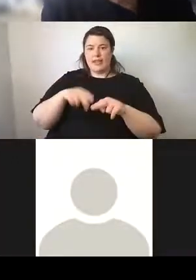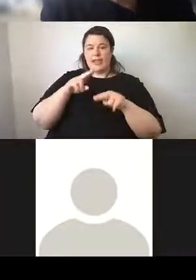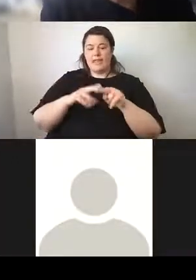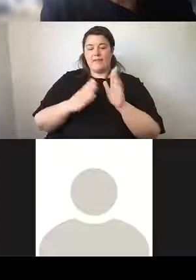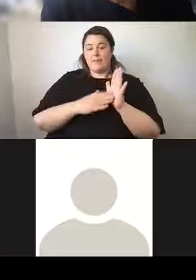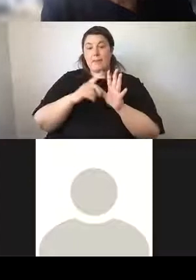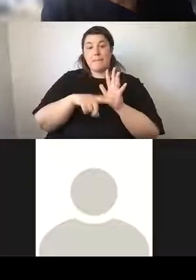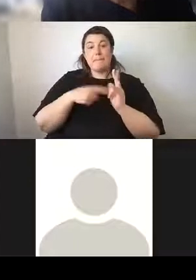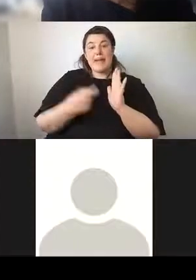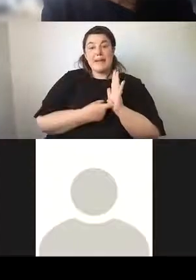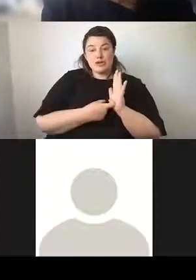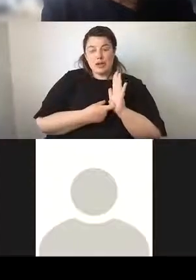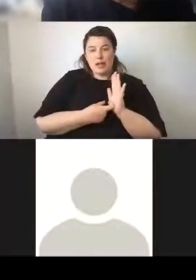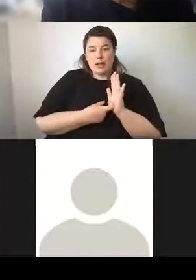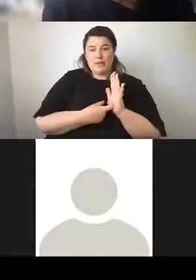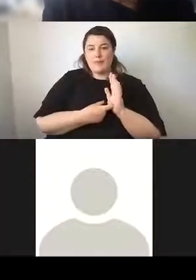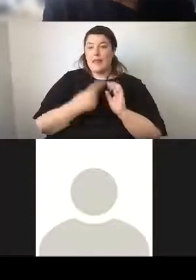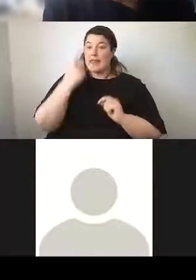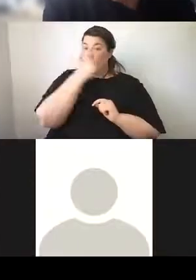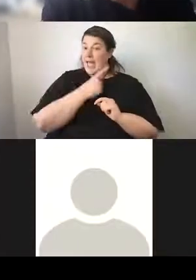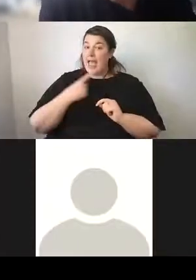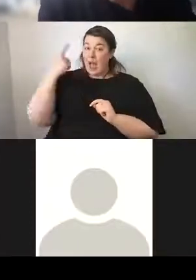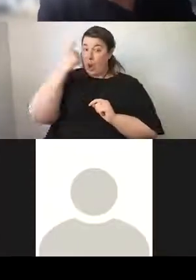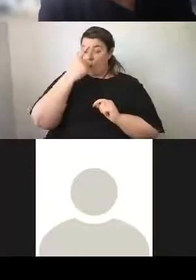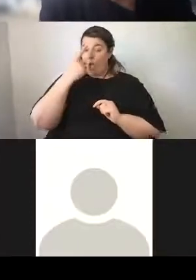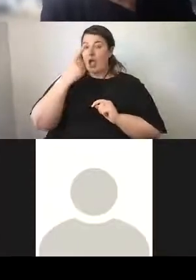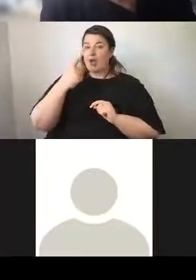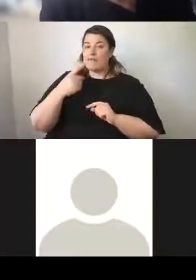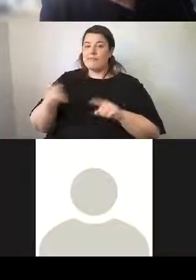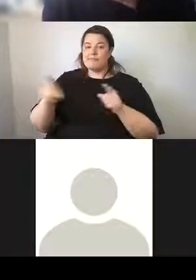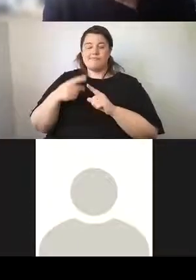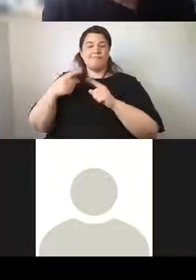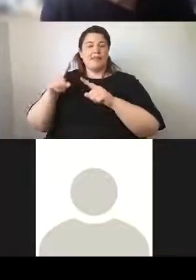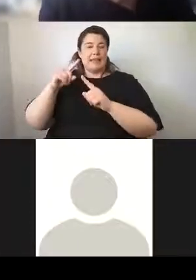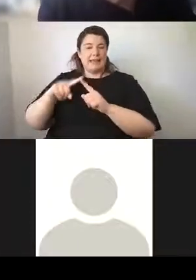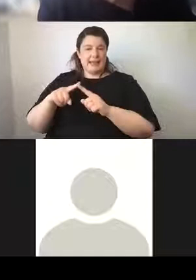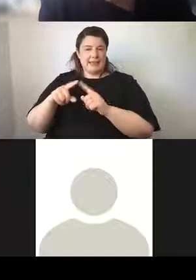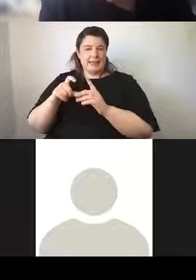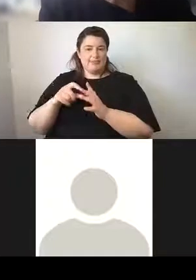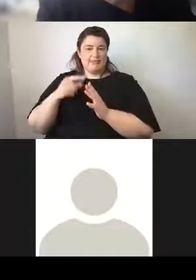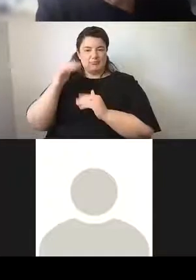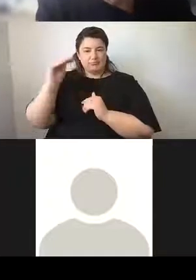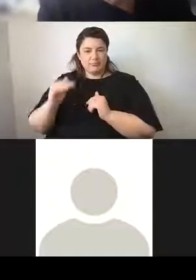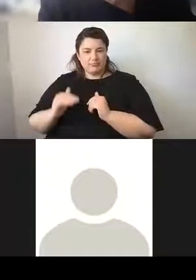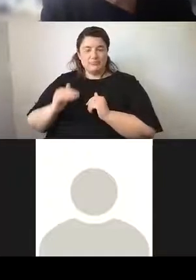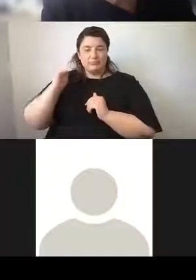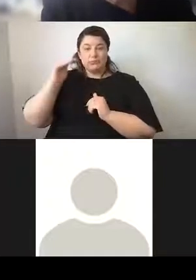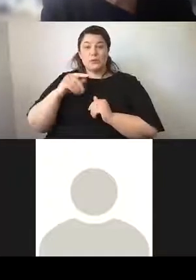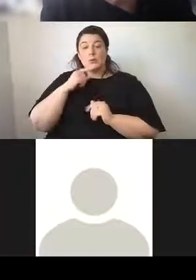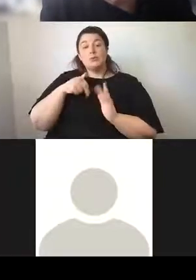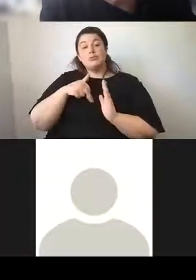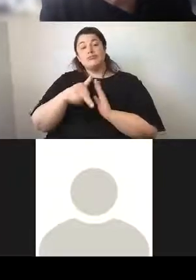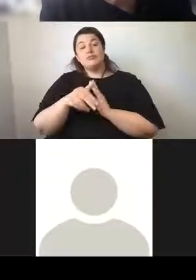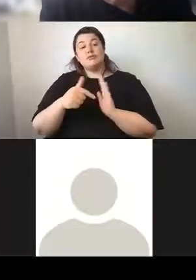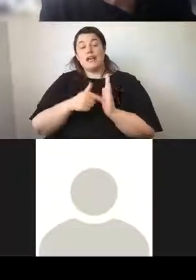and the hour bell sounds on the note of E. So next time you're passing the town